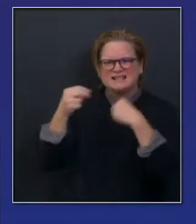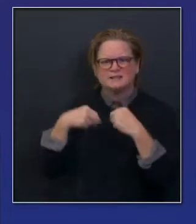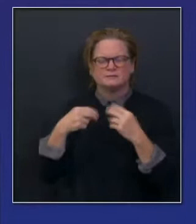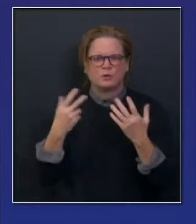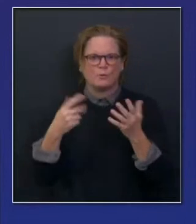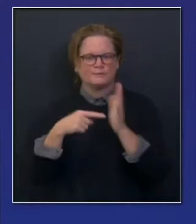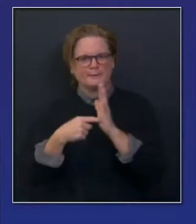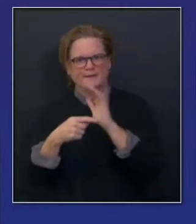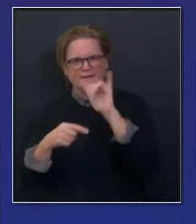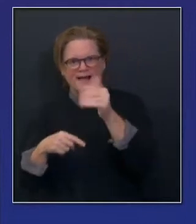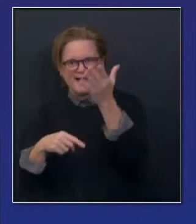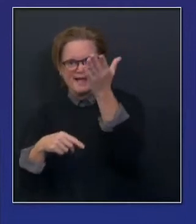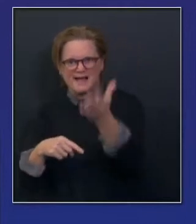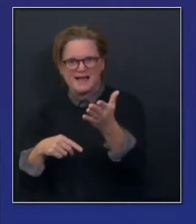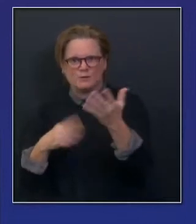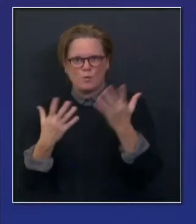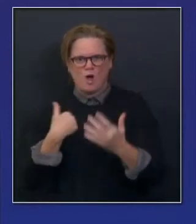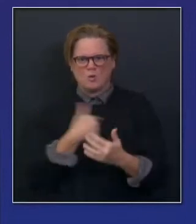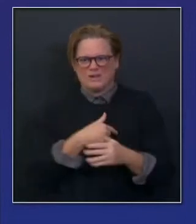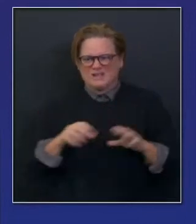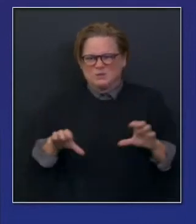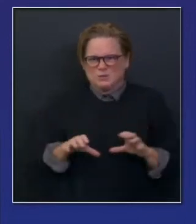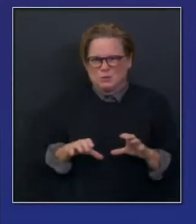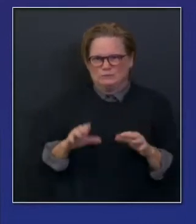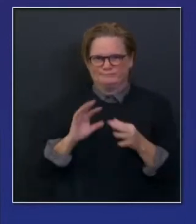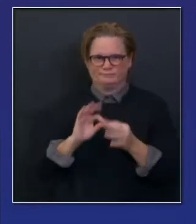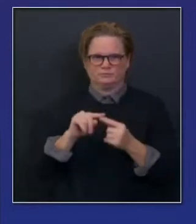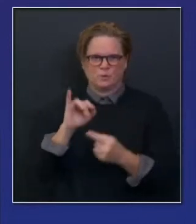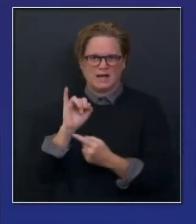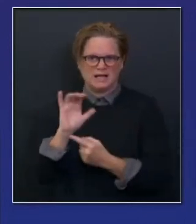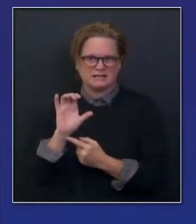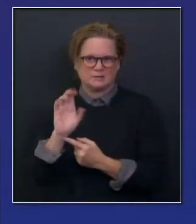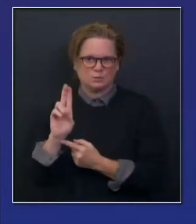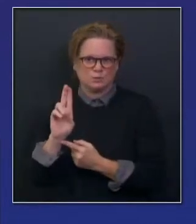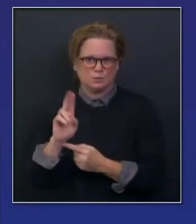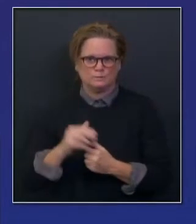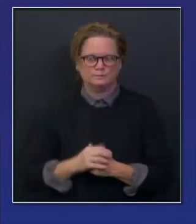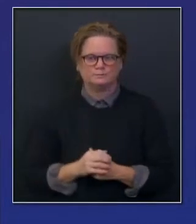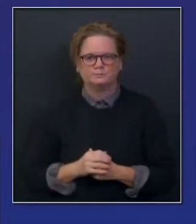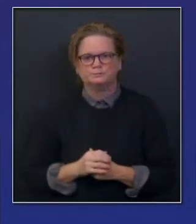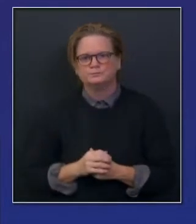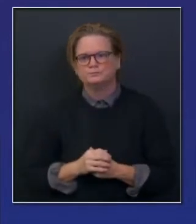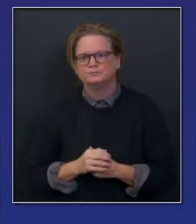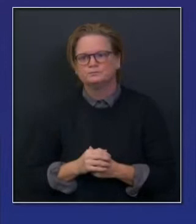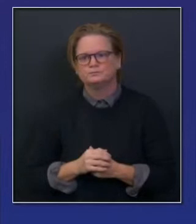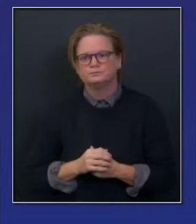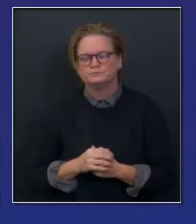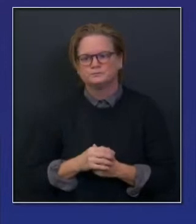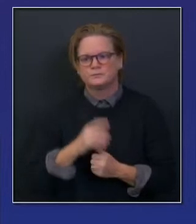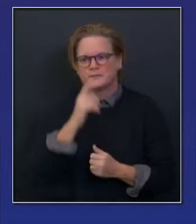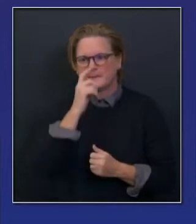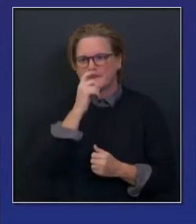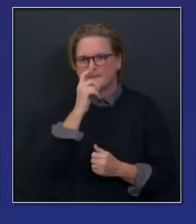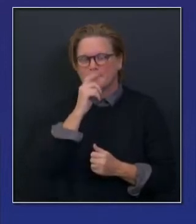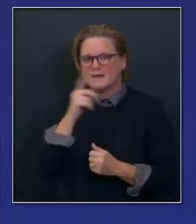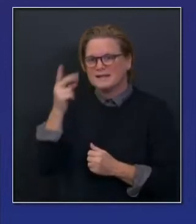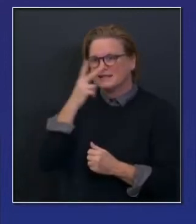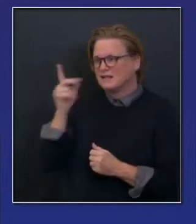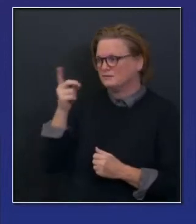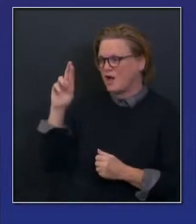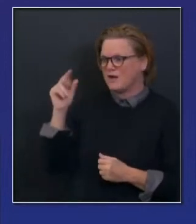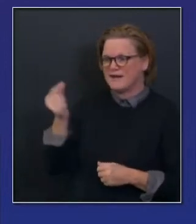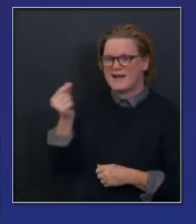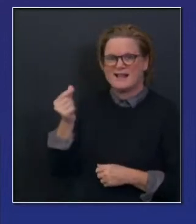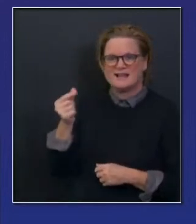the ICUs to get staff onboarded sooner, a proof point of Dr. Galley's ongoing efforts that he can illuminate you